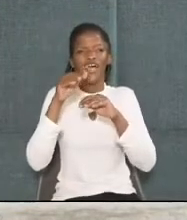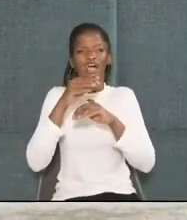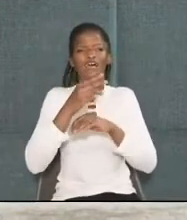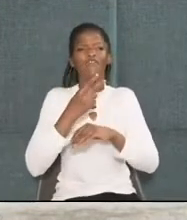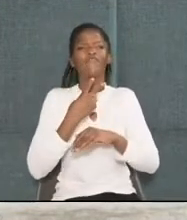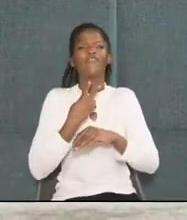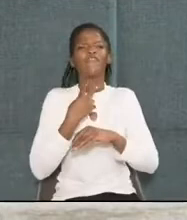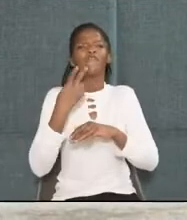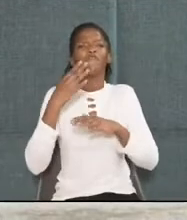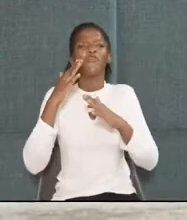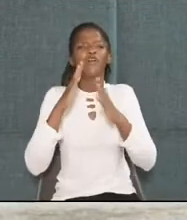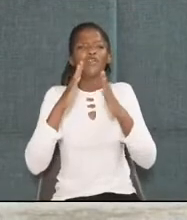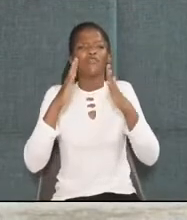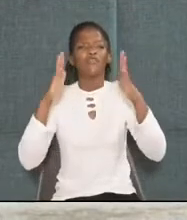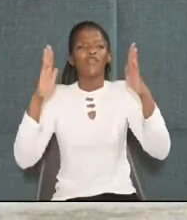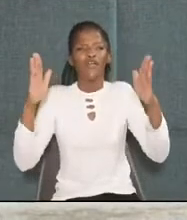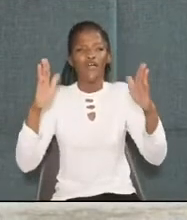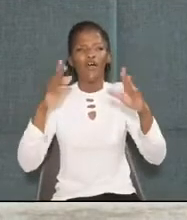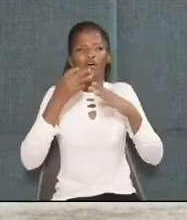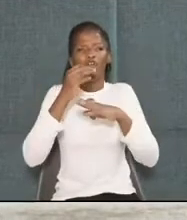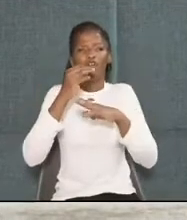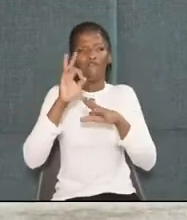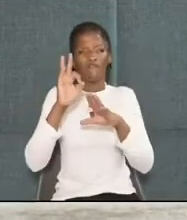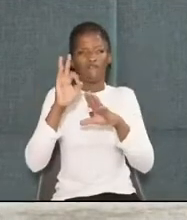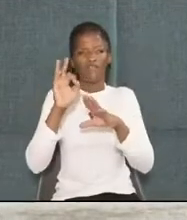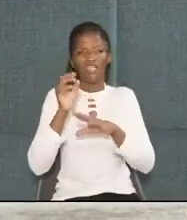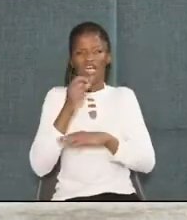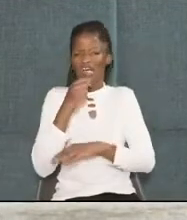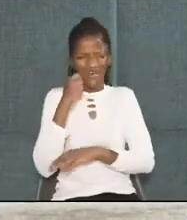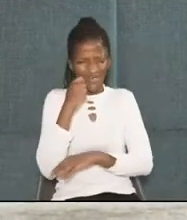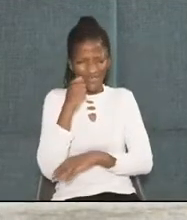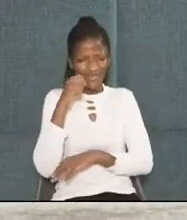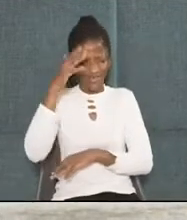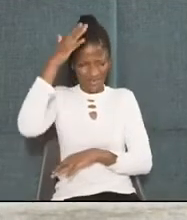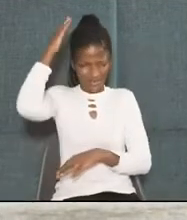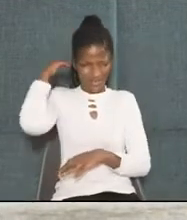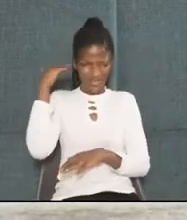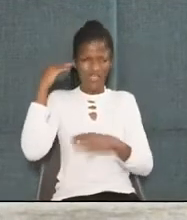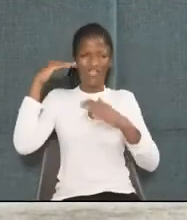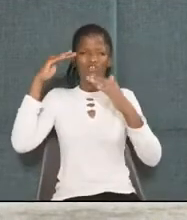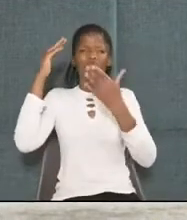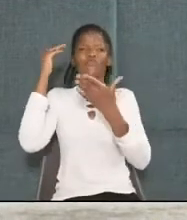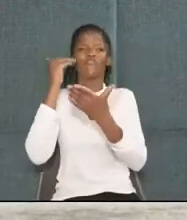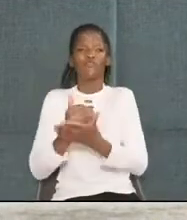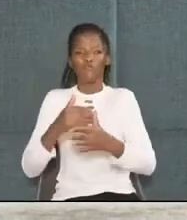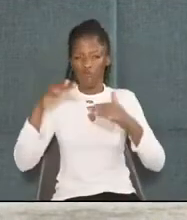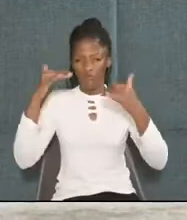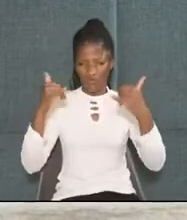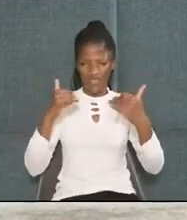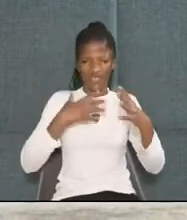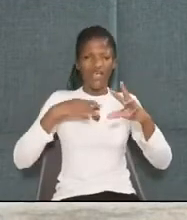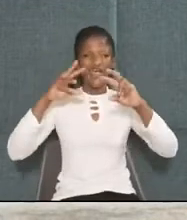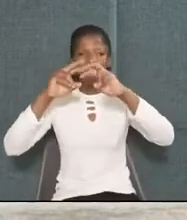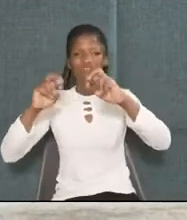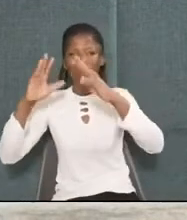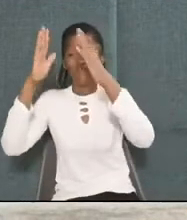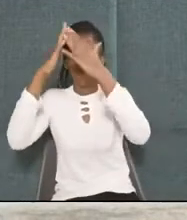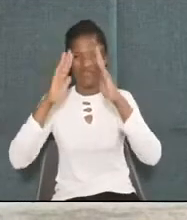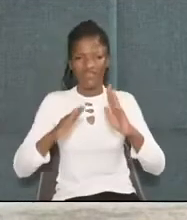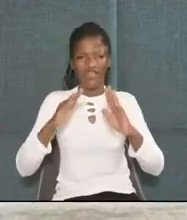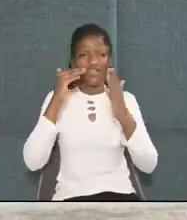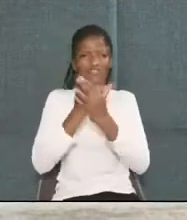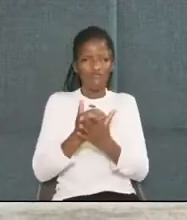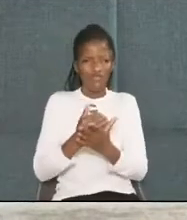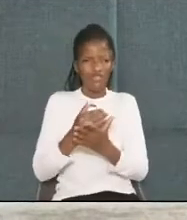noises like those of a hungry lion. A storm is raging. You stop playing and start looking for shelter. Something sharply